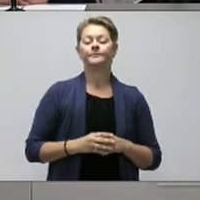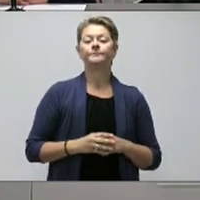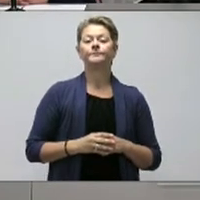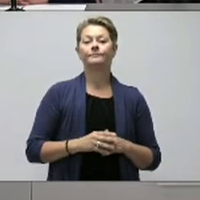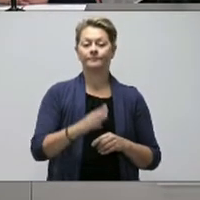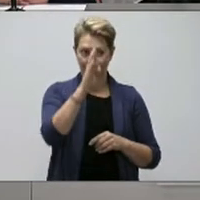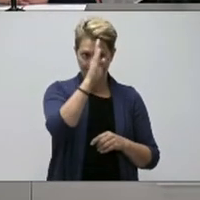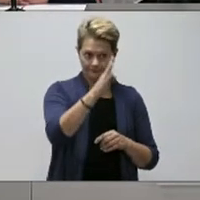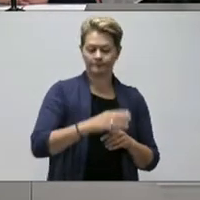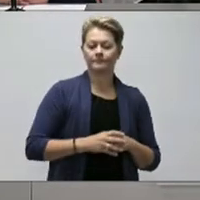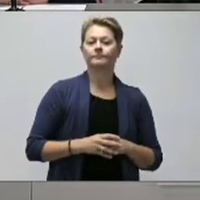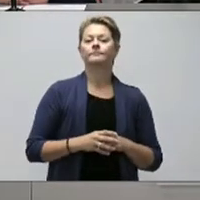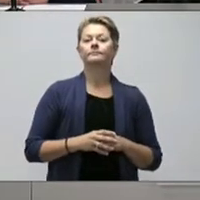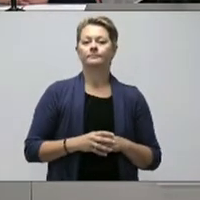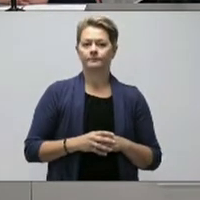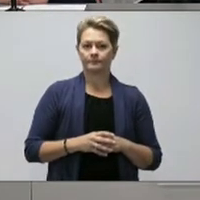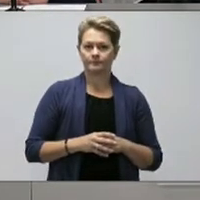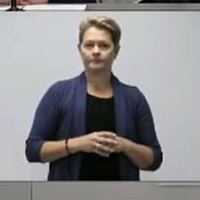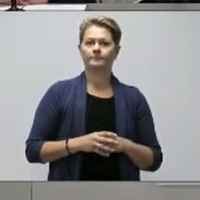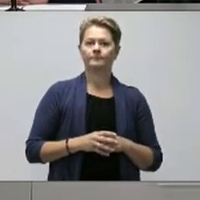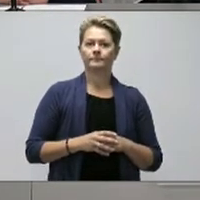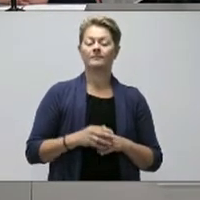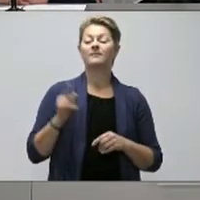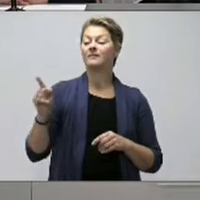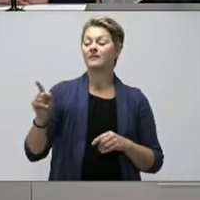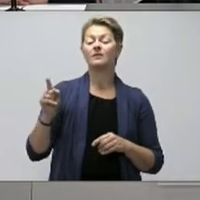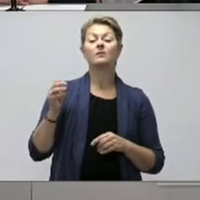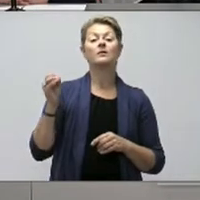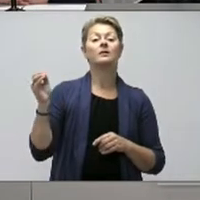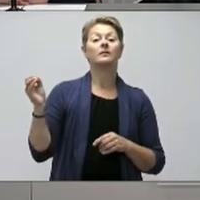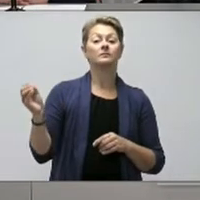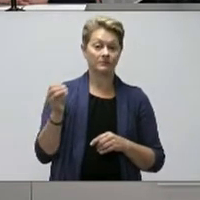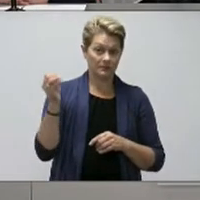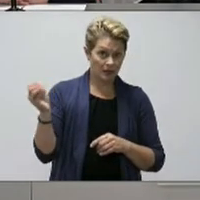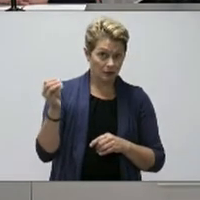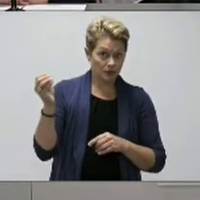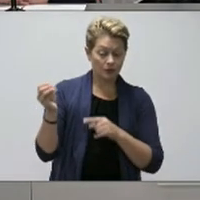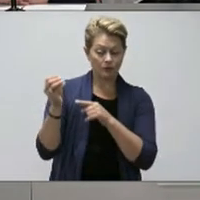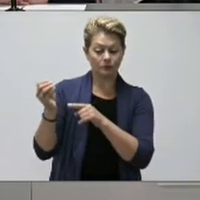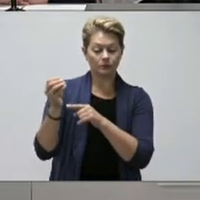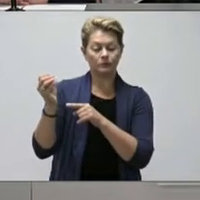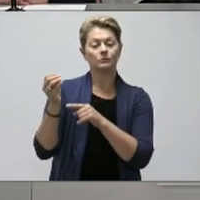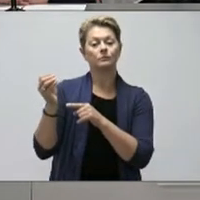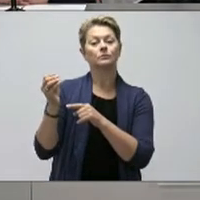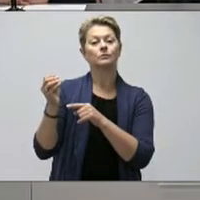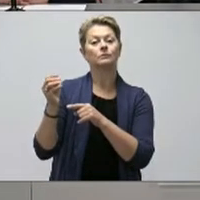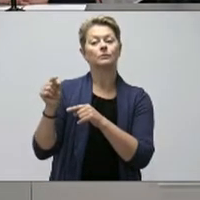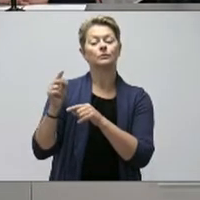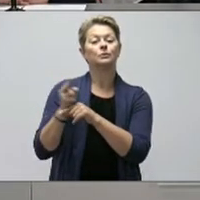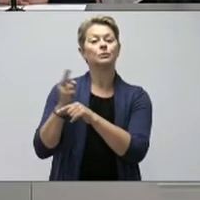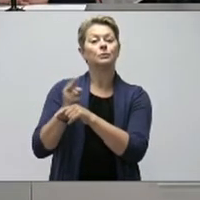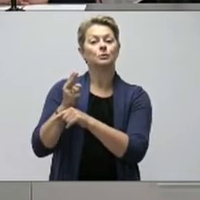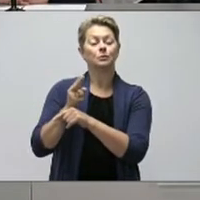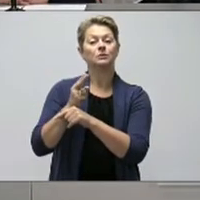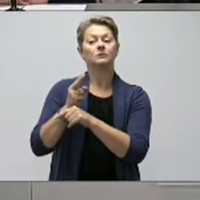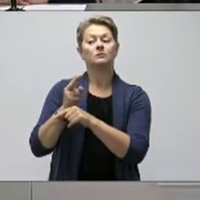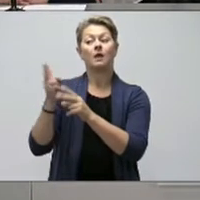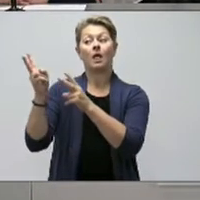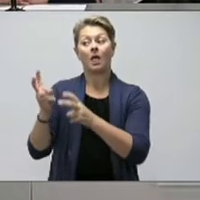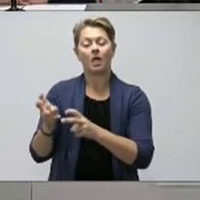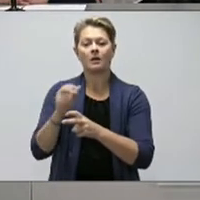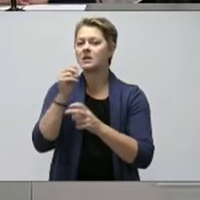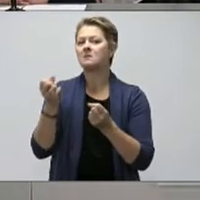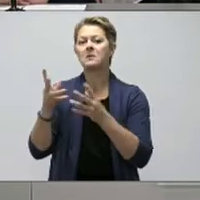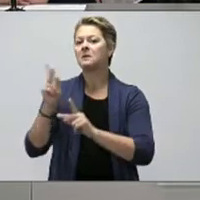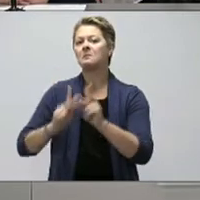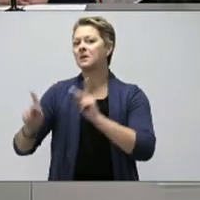Hi. The uptake on this in Ontario, I realize it's only a month, but it's extremely low. I'm just wondering if